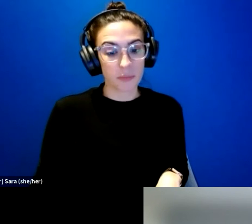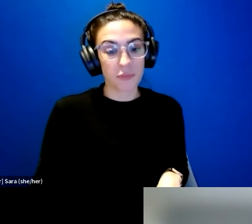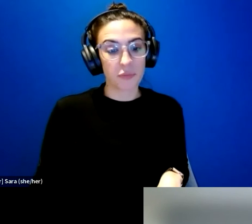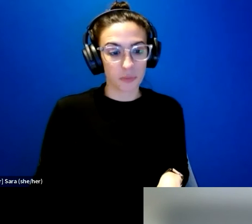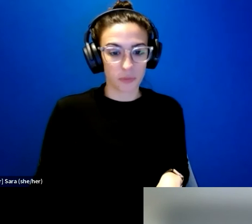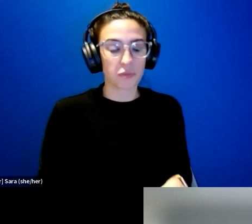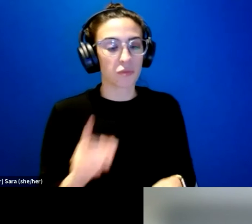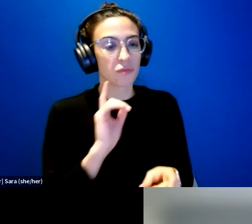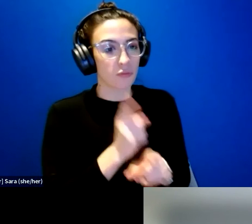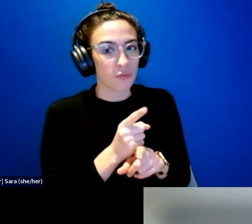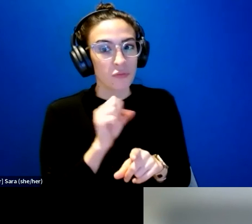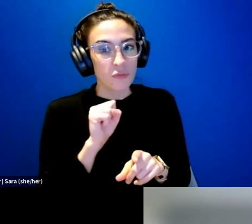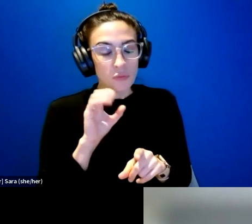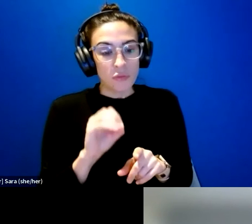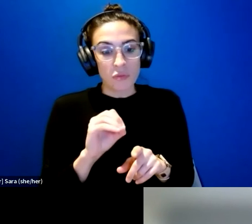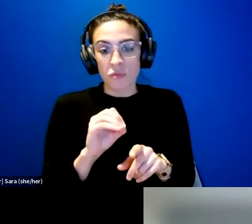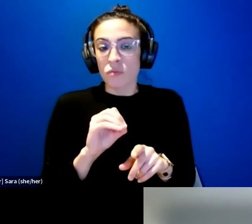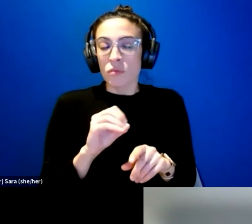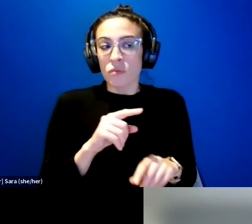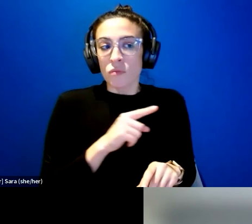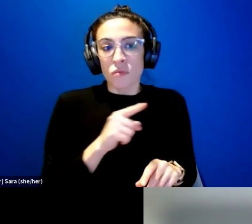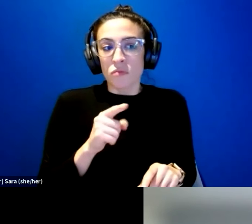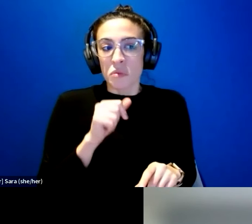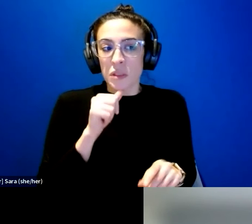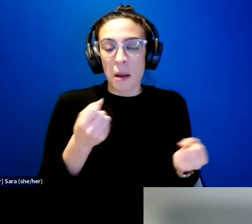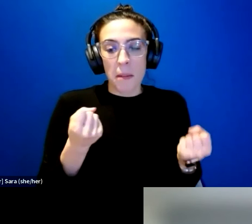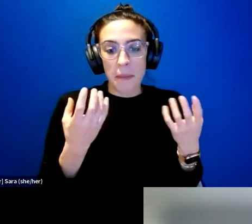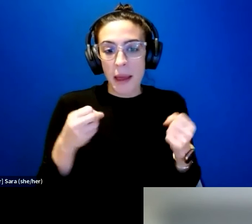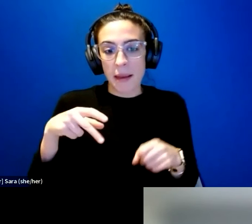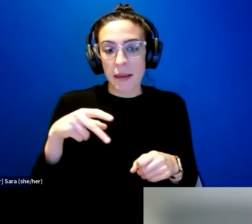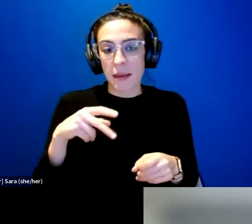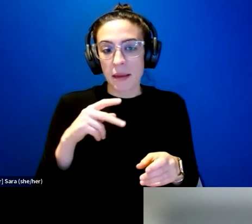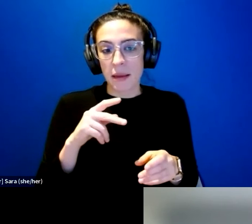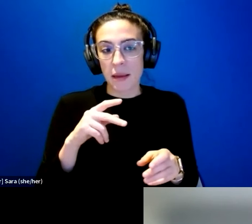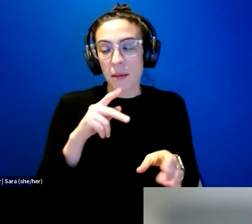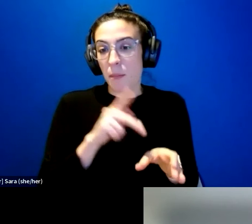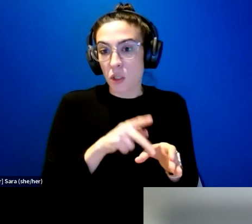Right. So there were not many participants who had disabilities.